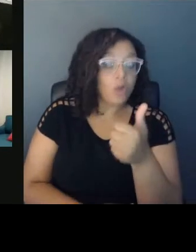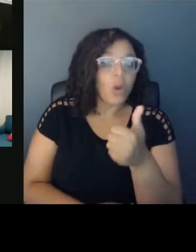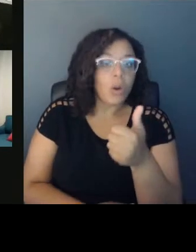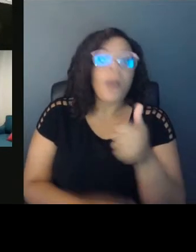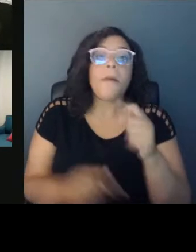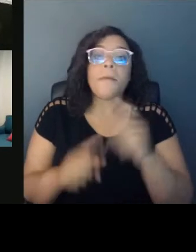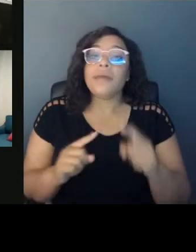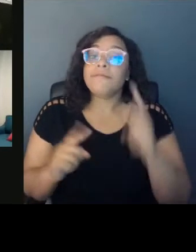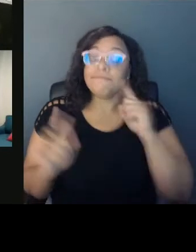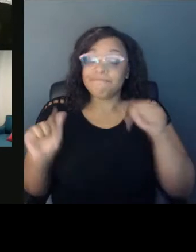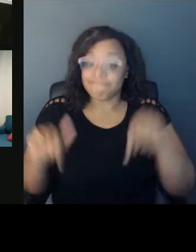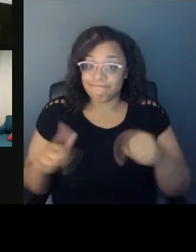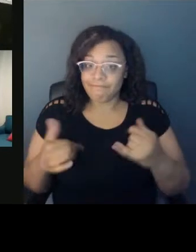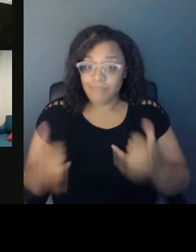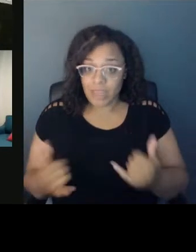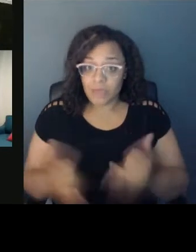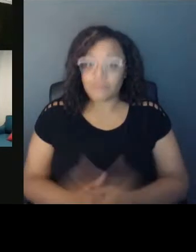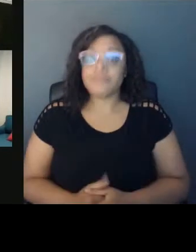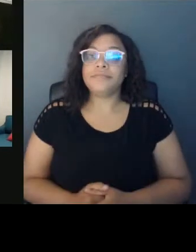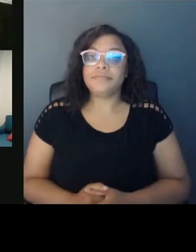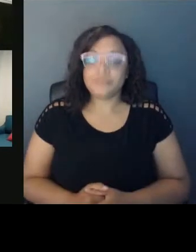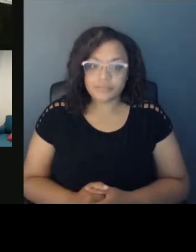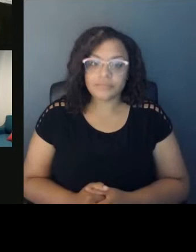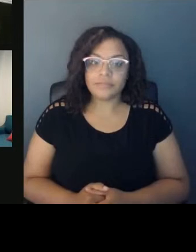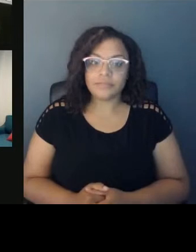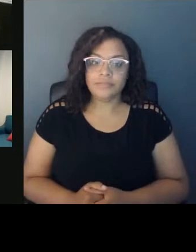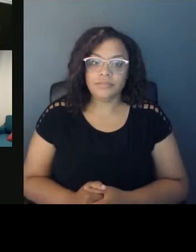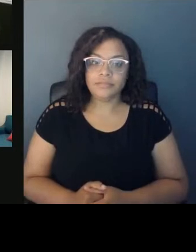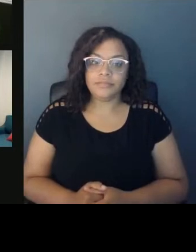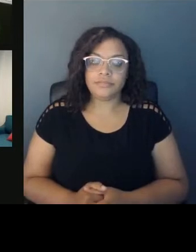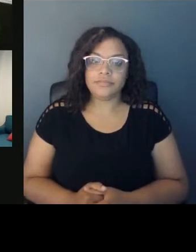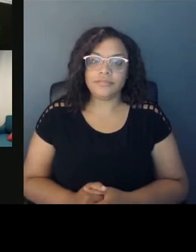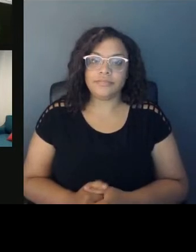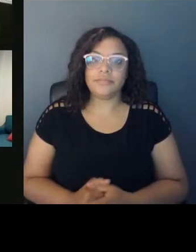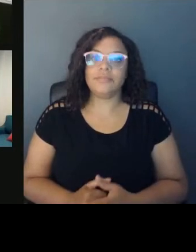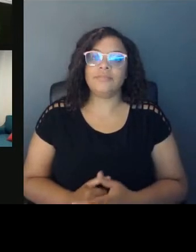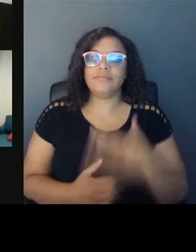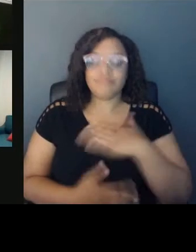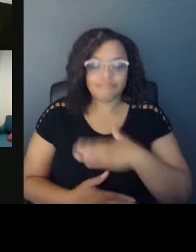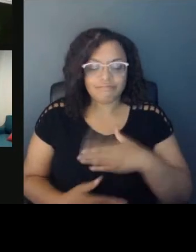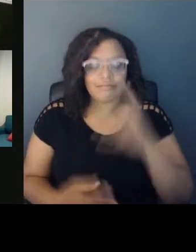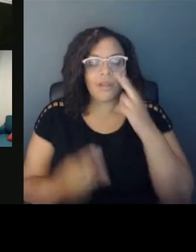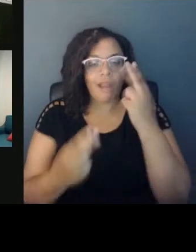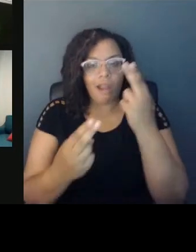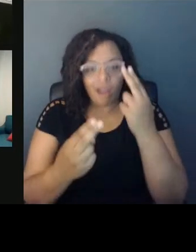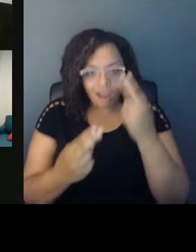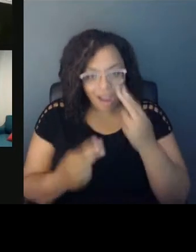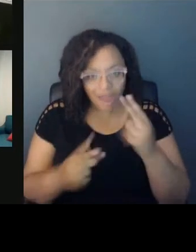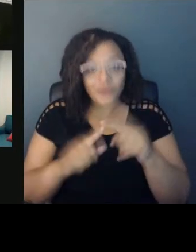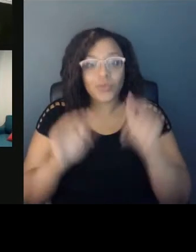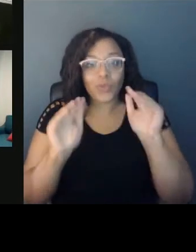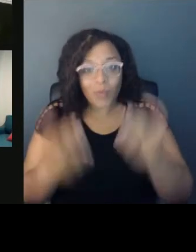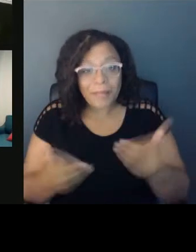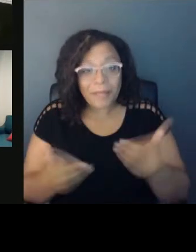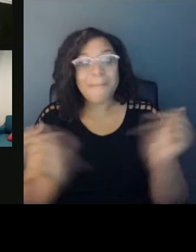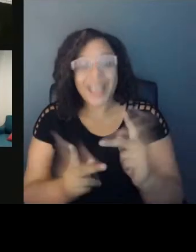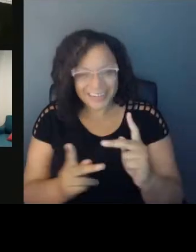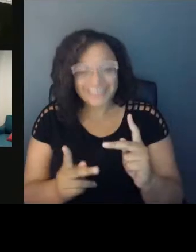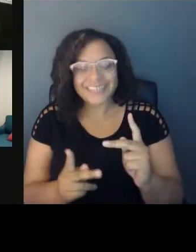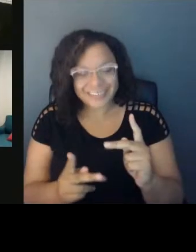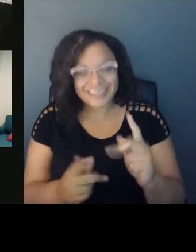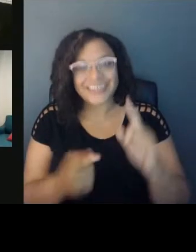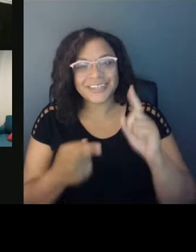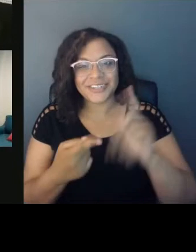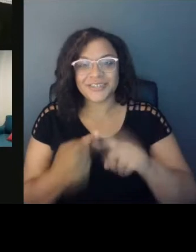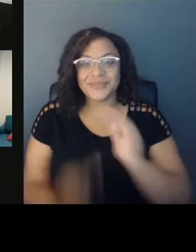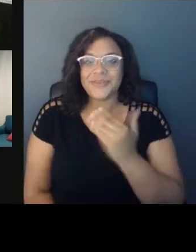I have really distinct pleasure, privilege, and honor in welcoming back to our space,